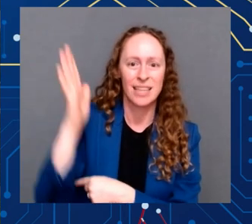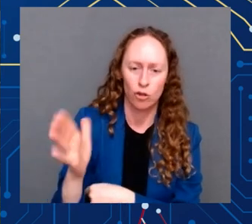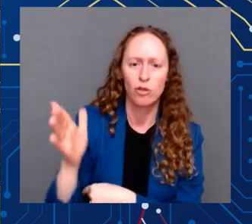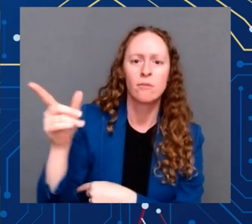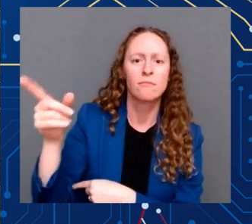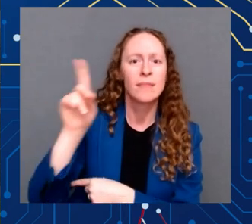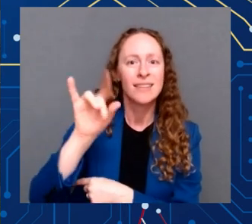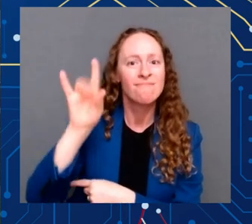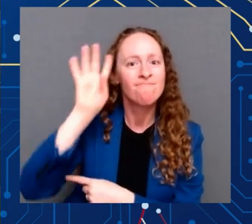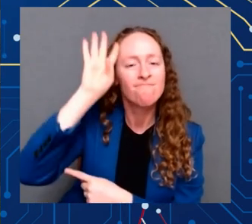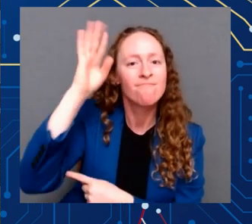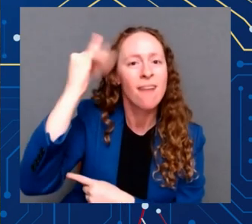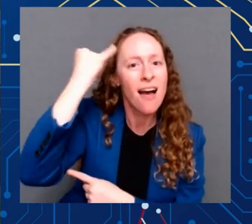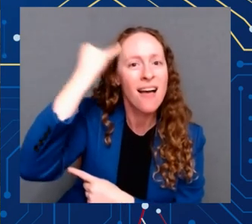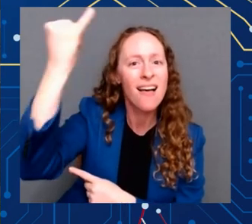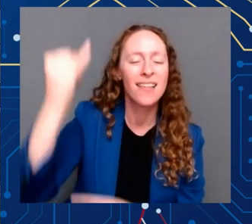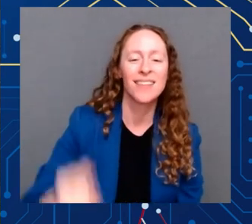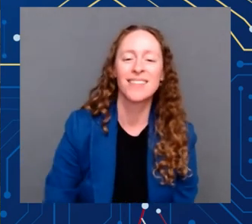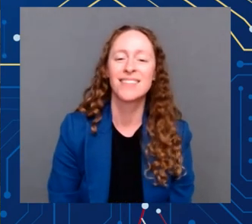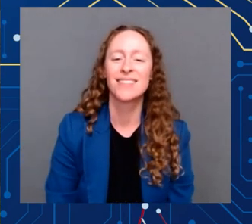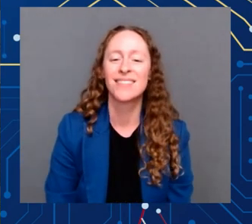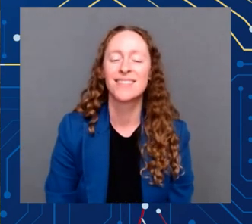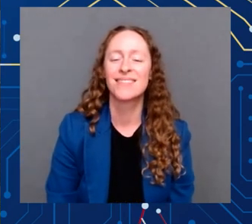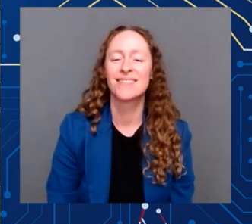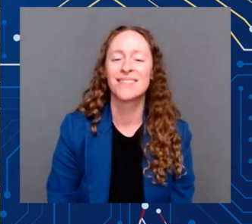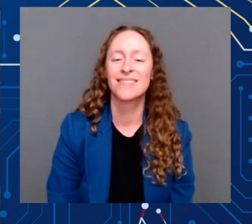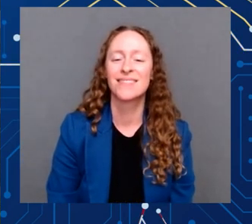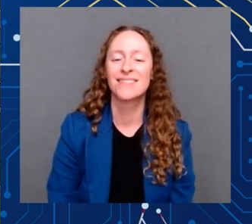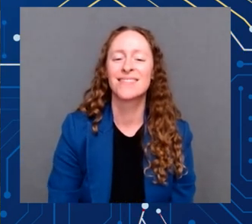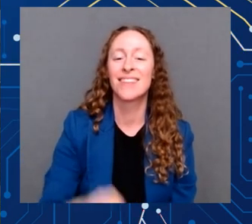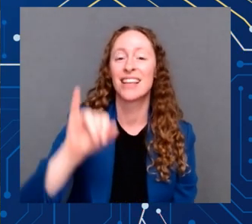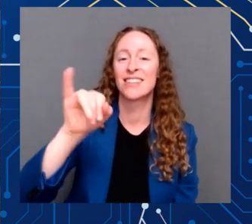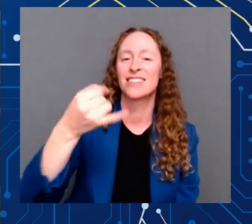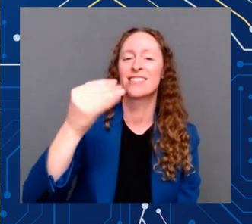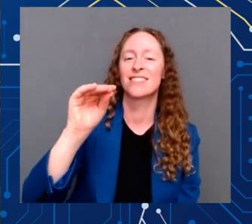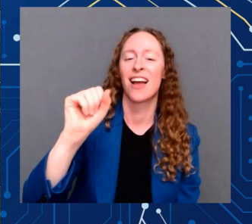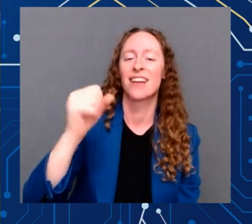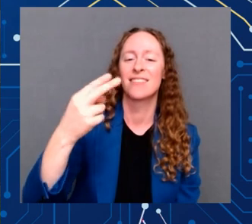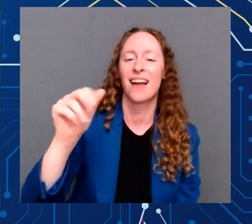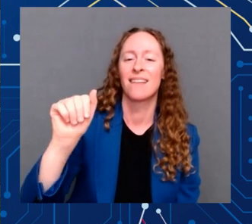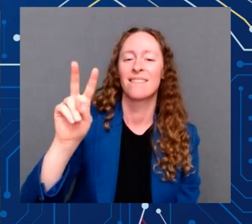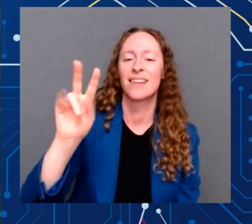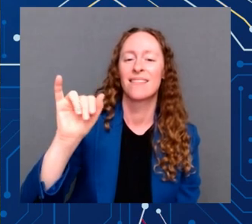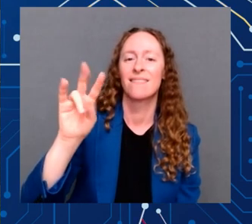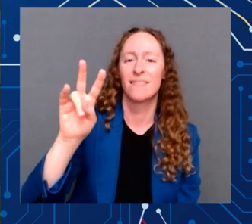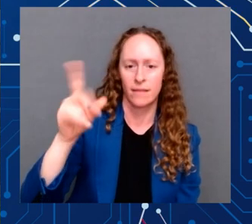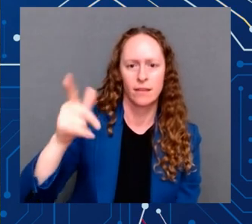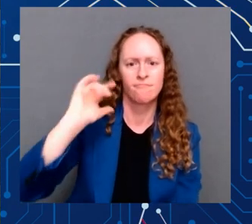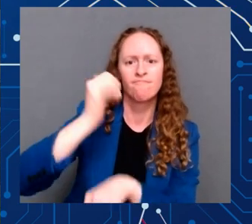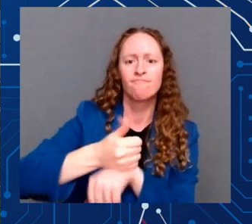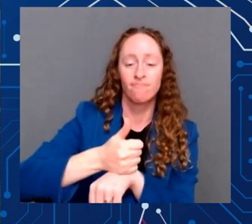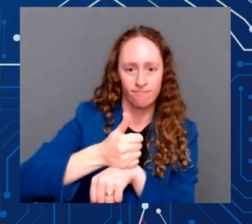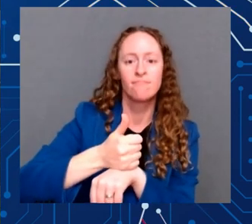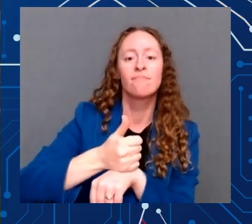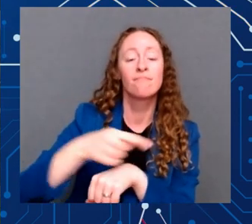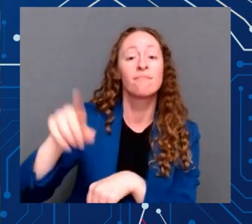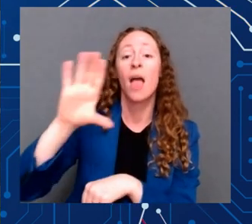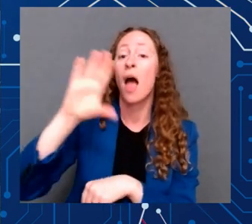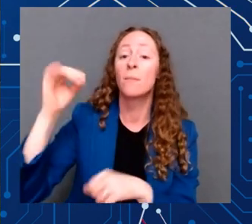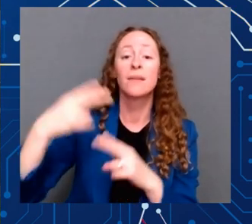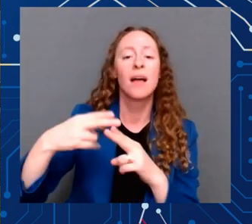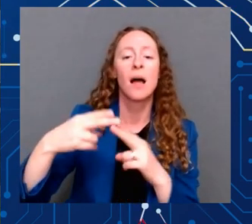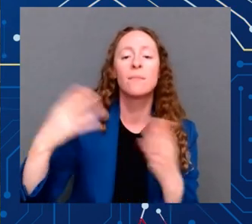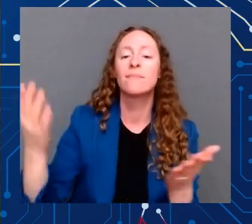Josh Aviv is the CEO and co-founder of Spark Charge, an EV charging system and network that brings the charging